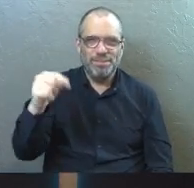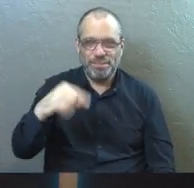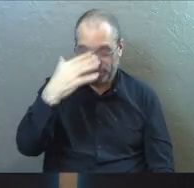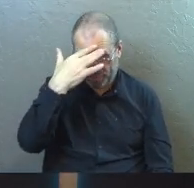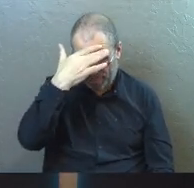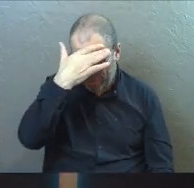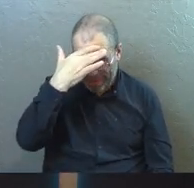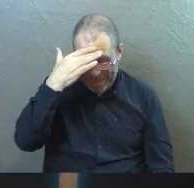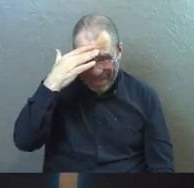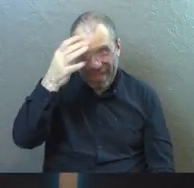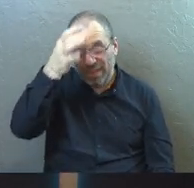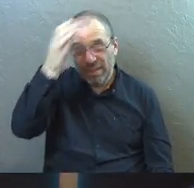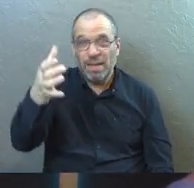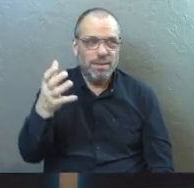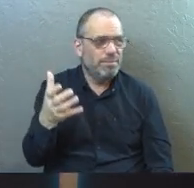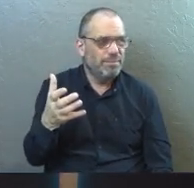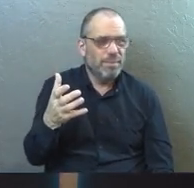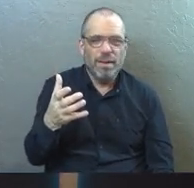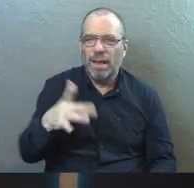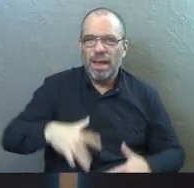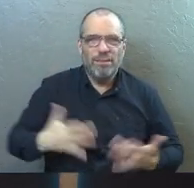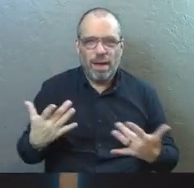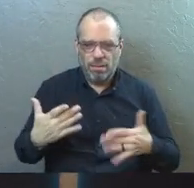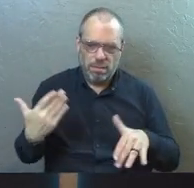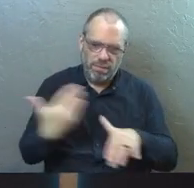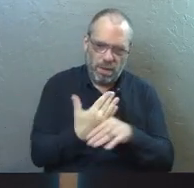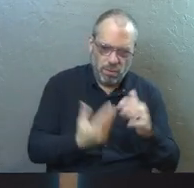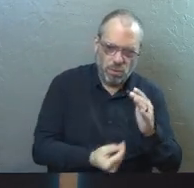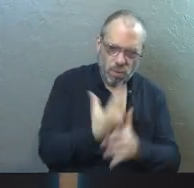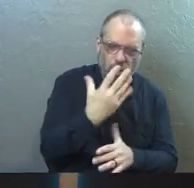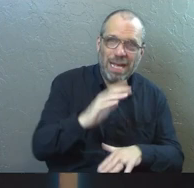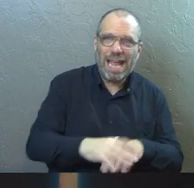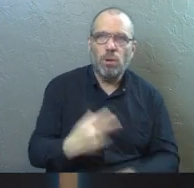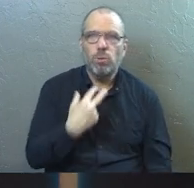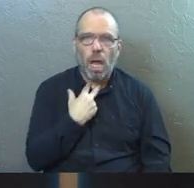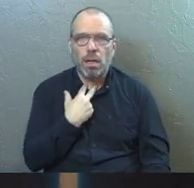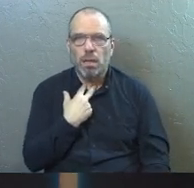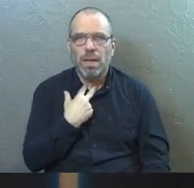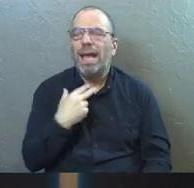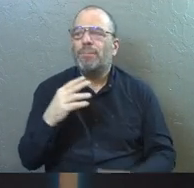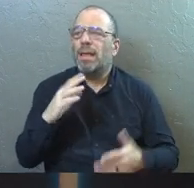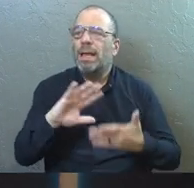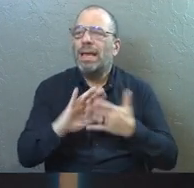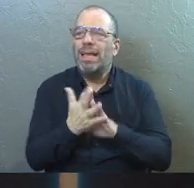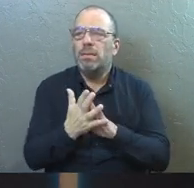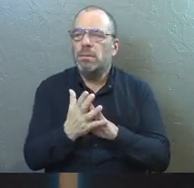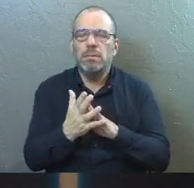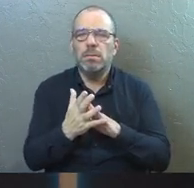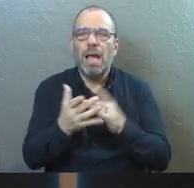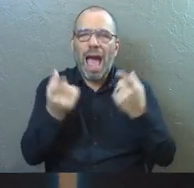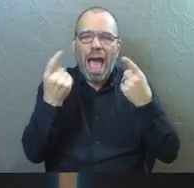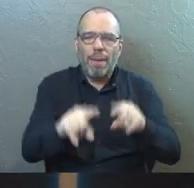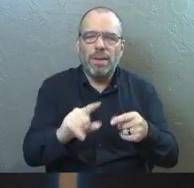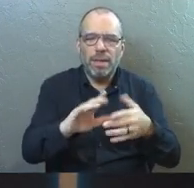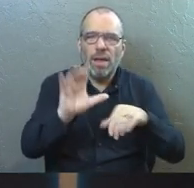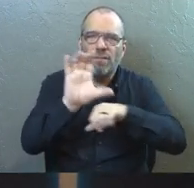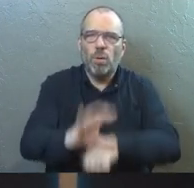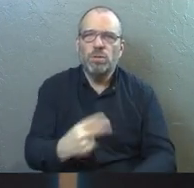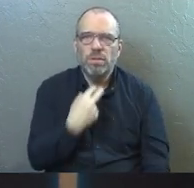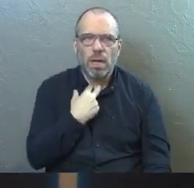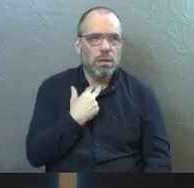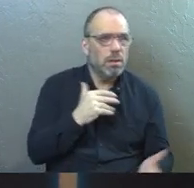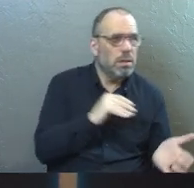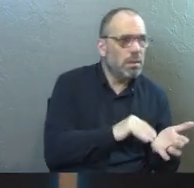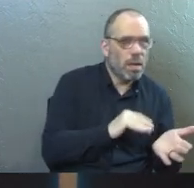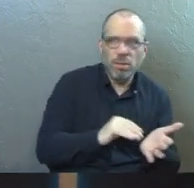It's a really basic concept. It's some event interfered with your growth and now you're stuck. Just to oversimplify it. Any doctors